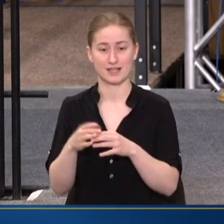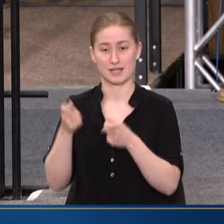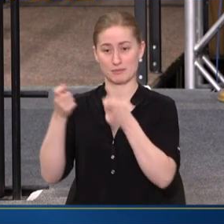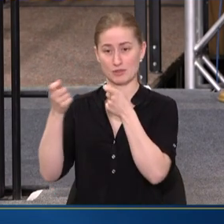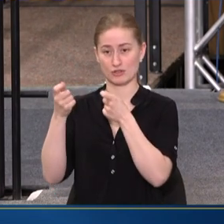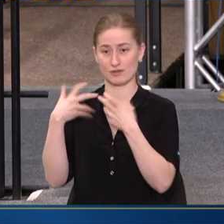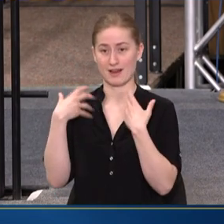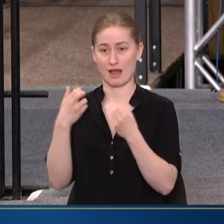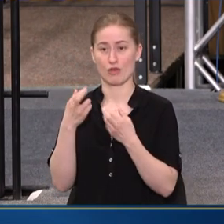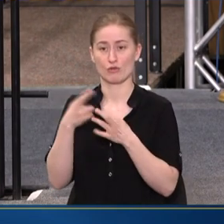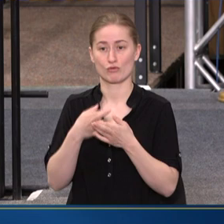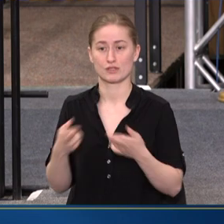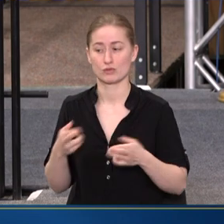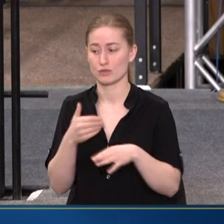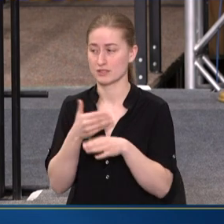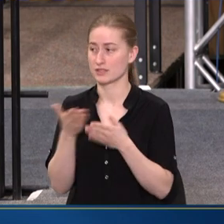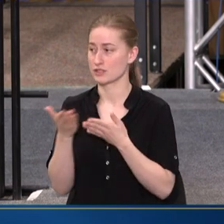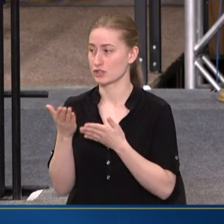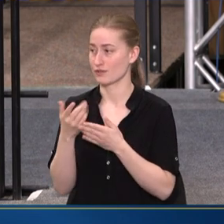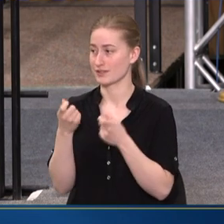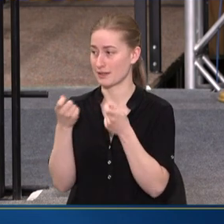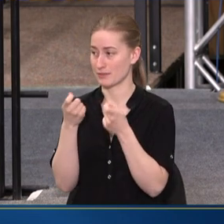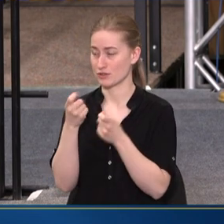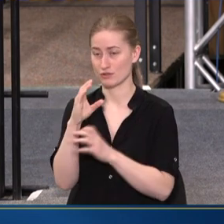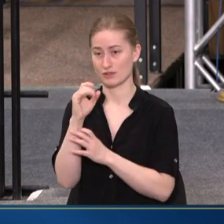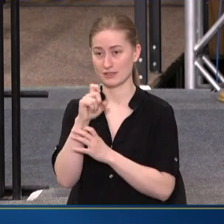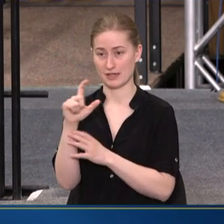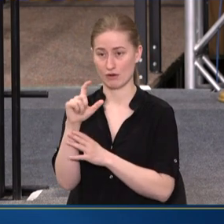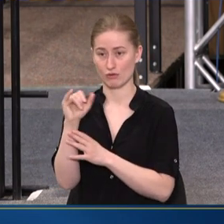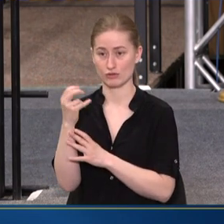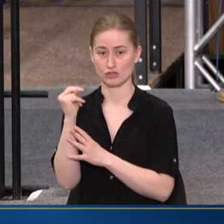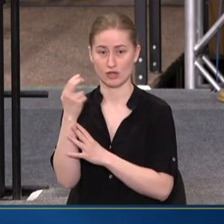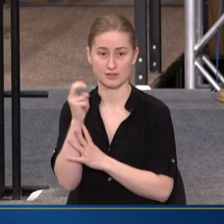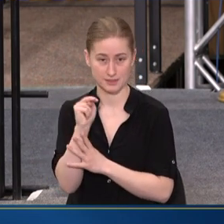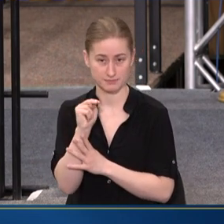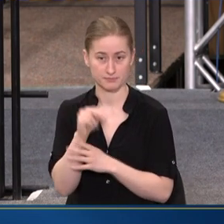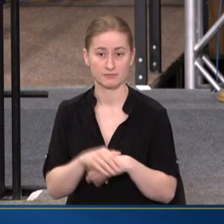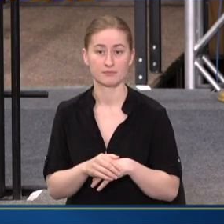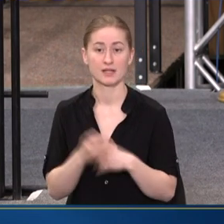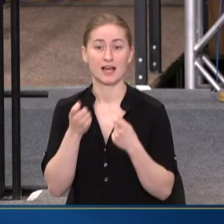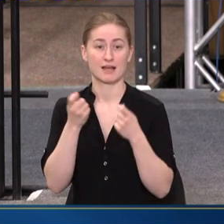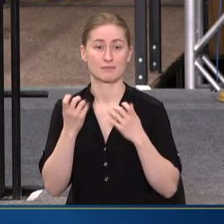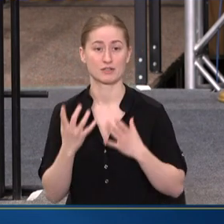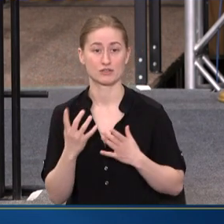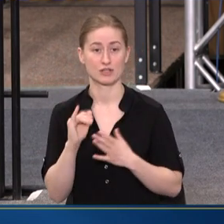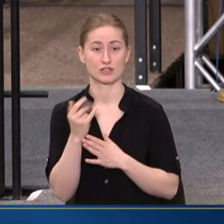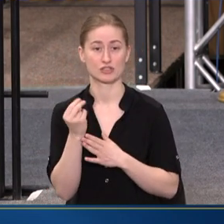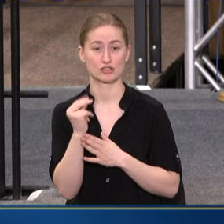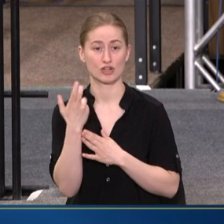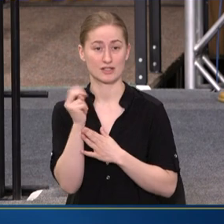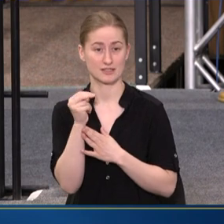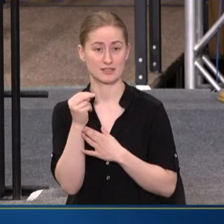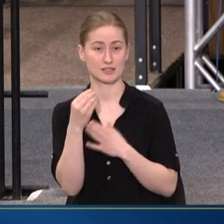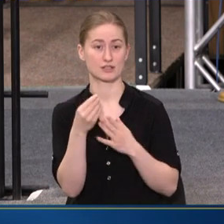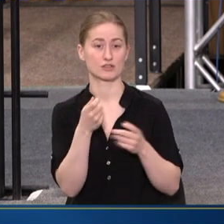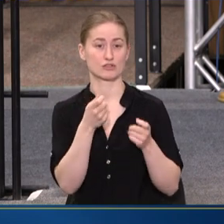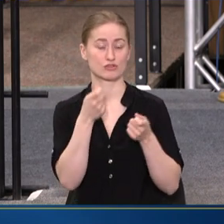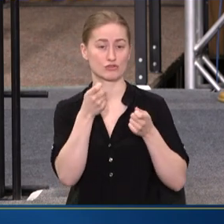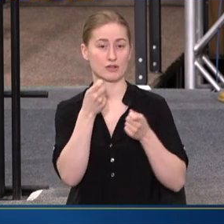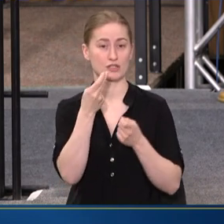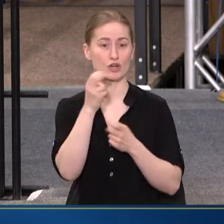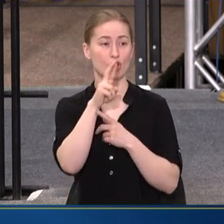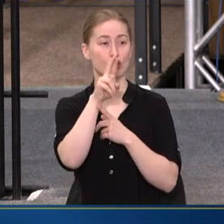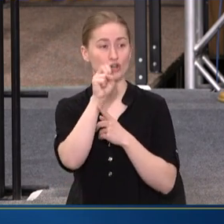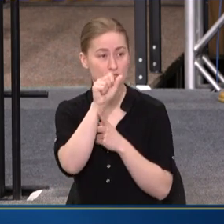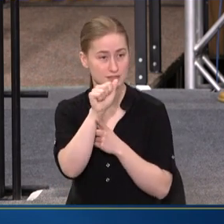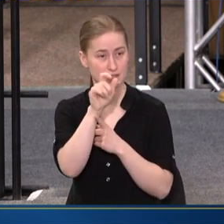OUR HEALTH RESOURCES AND SERVICES ADMINISTRATION, CAROL JOHNSON. ADMINISTRATOR JOHNSON DIRECTS HERSA, WHICH IS ONE